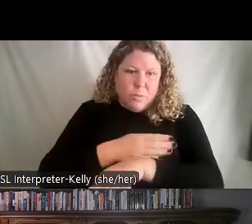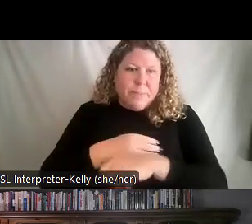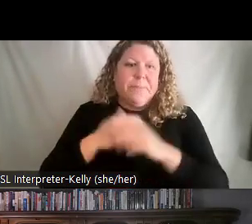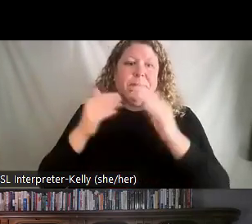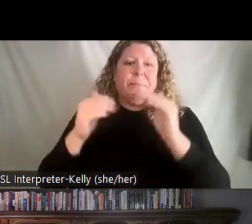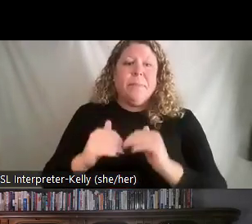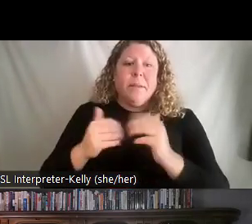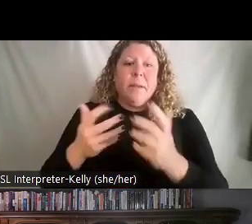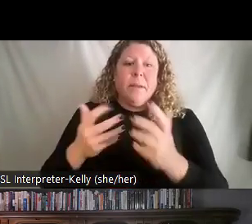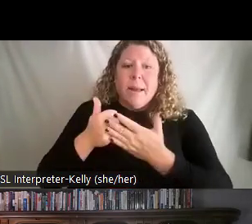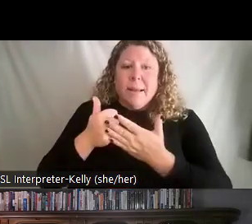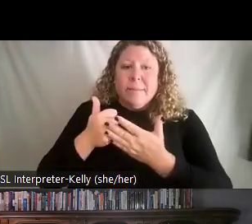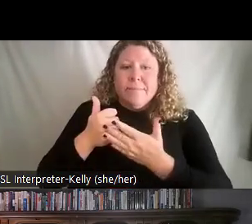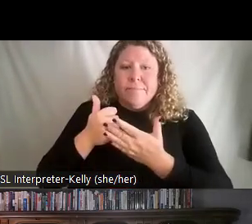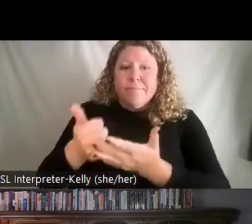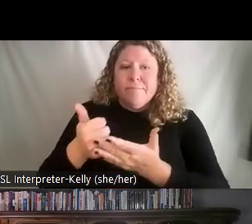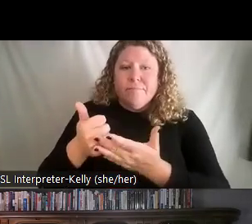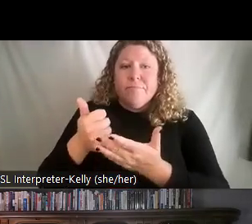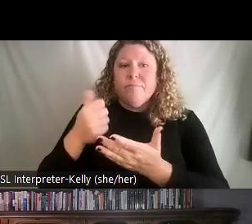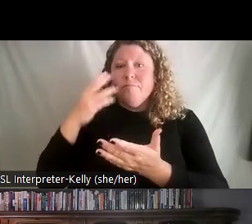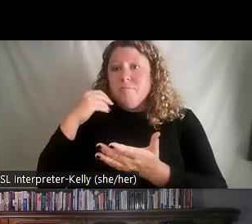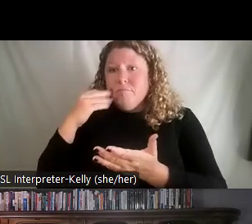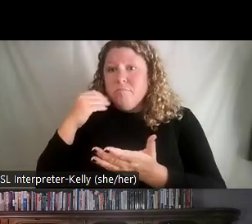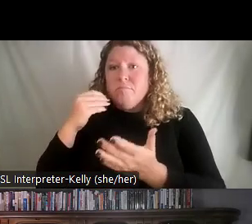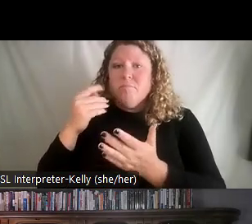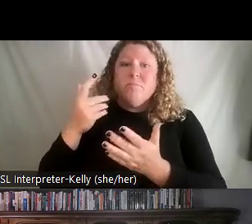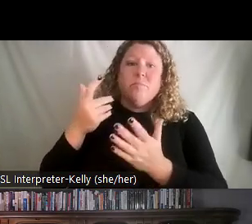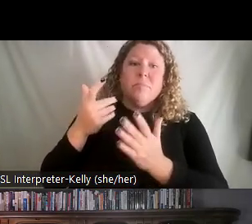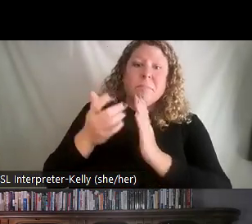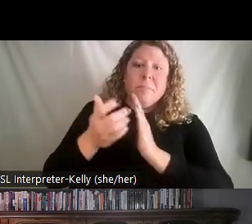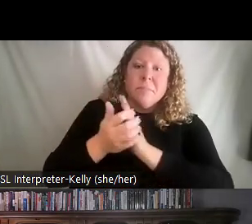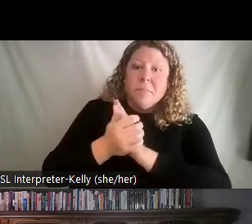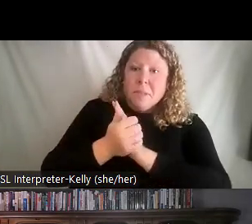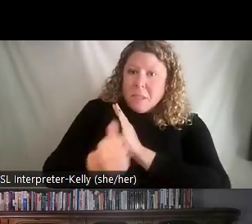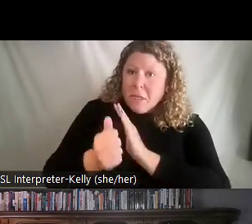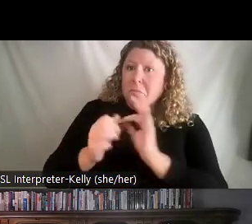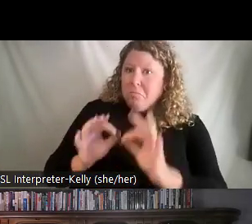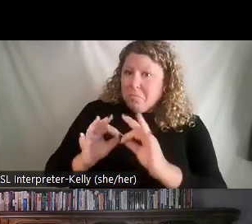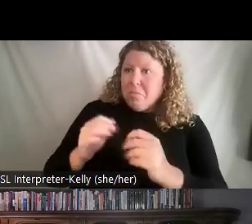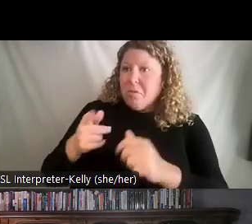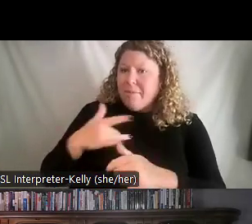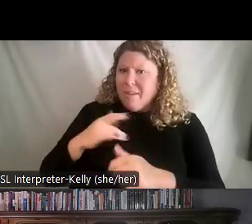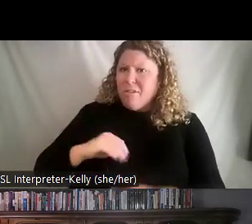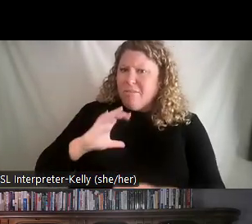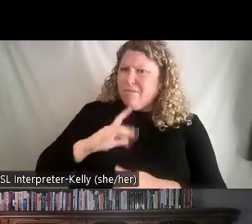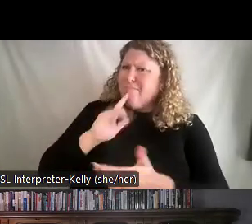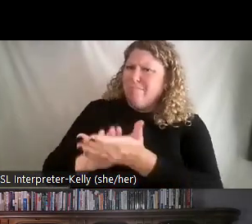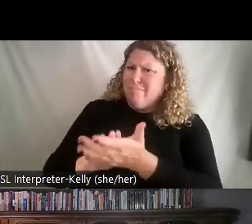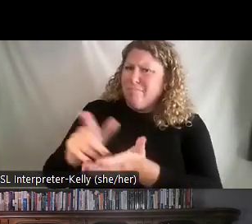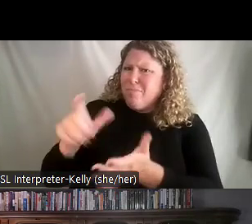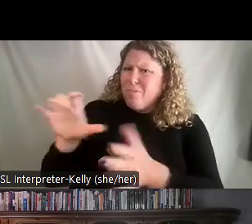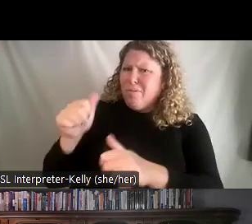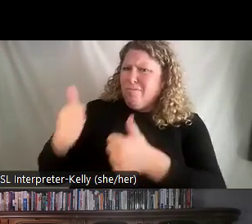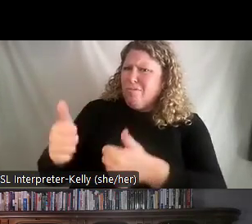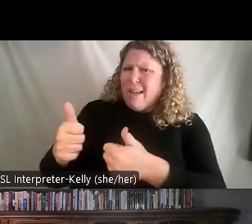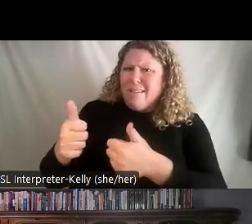looking at the experience and the skills objectively so that they have that confidence that's being built. And again, praise and recognition, can't say this enough.